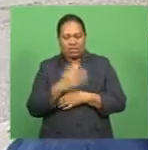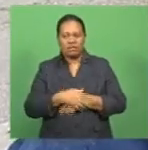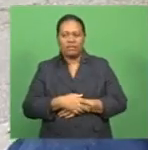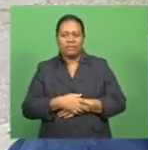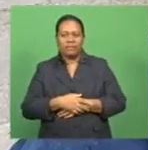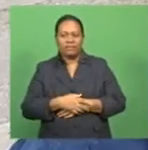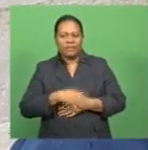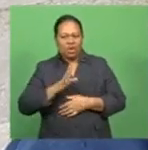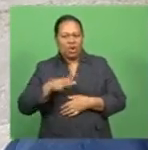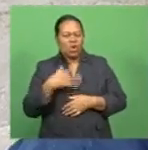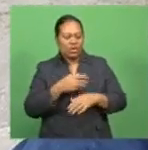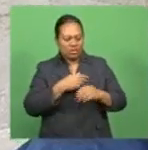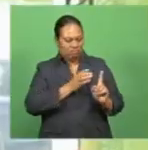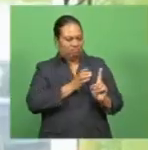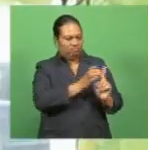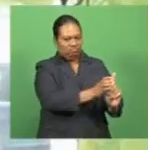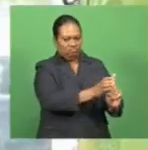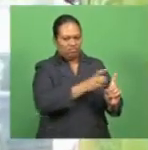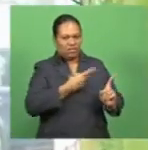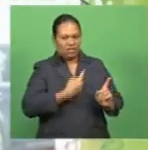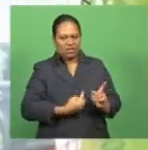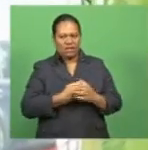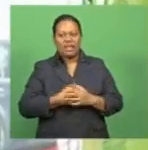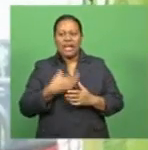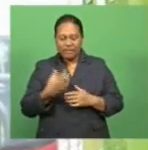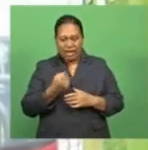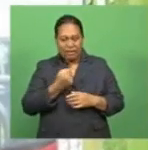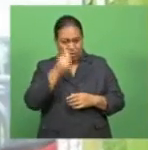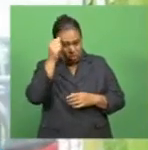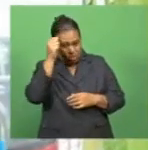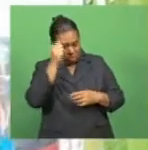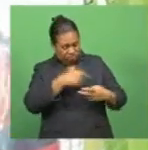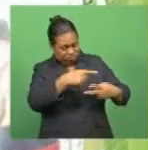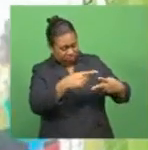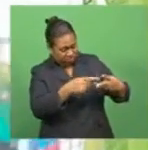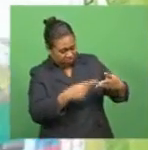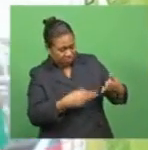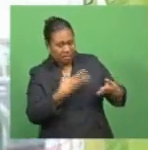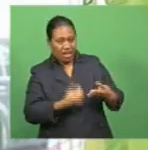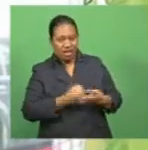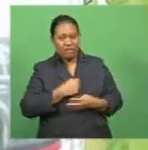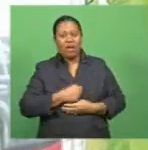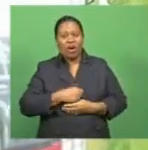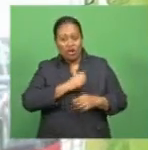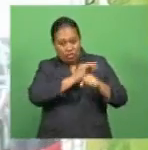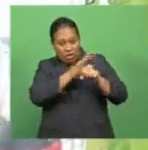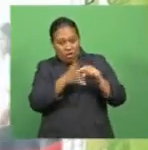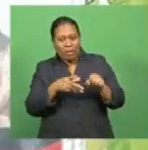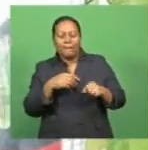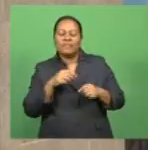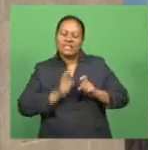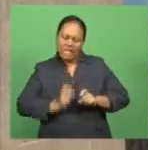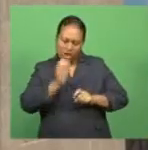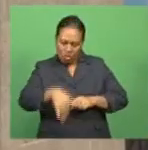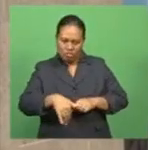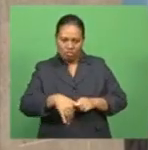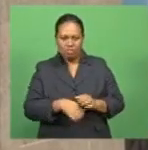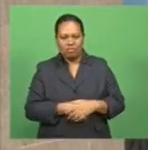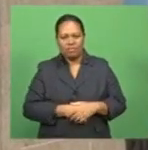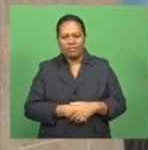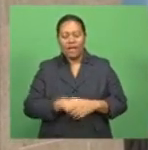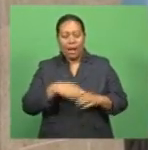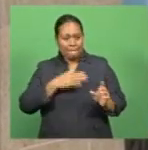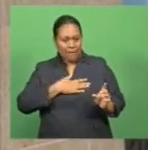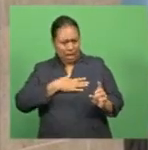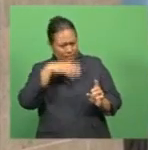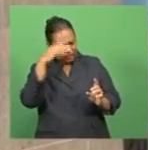and keep isolated. If you have the signs and symptoms of coronavirus, be wise and stay home. From my view,